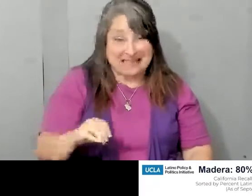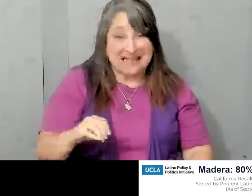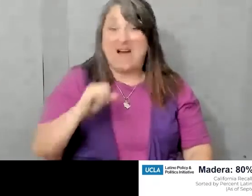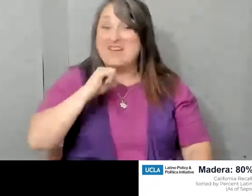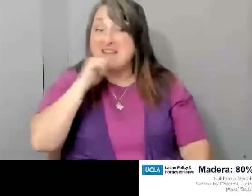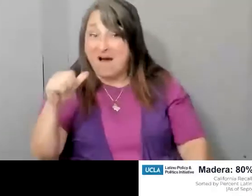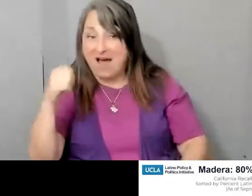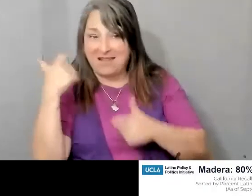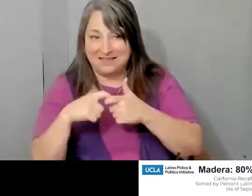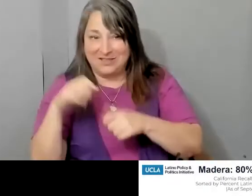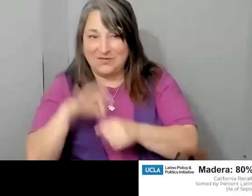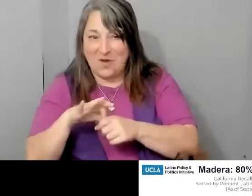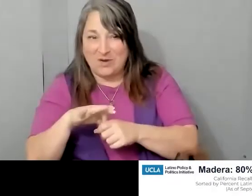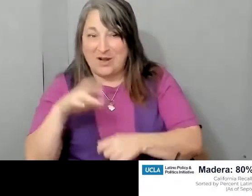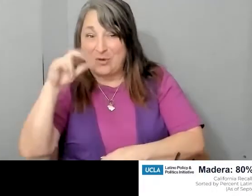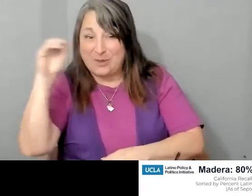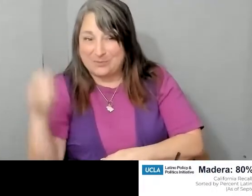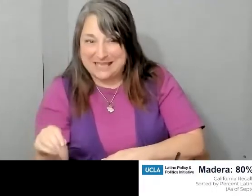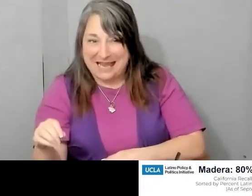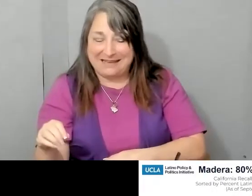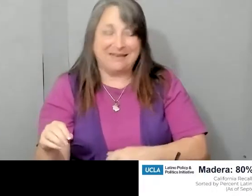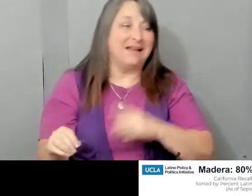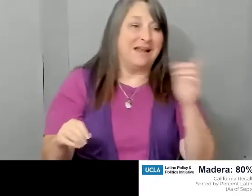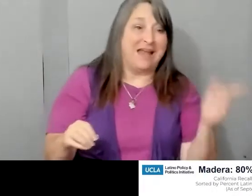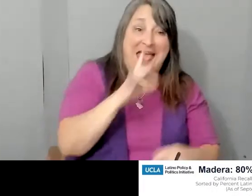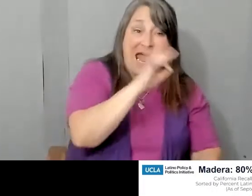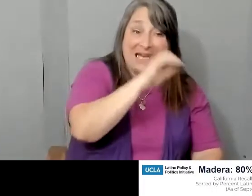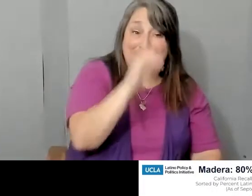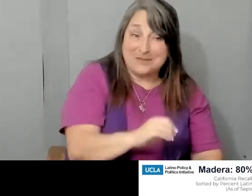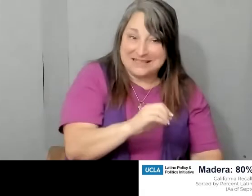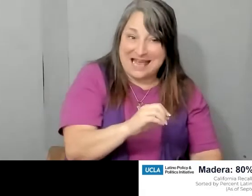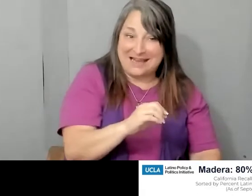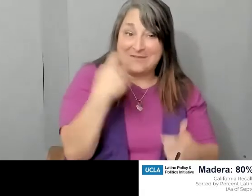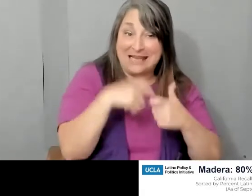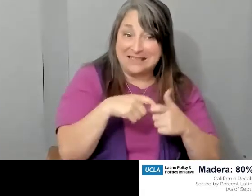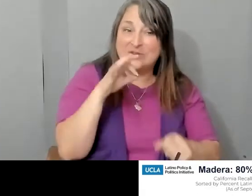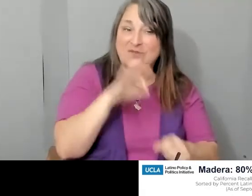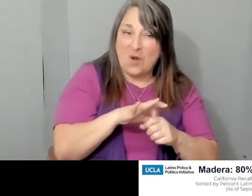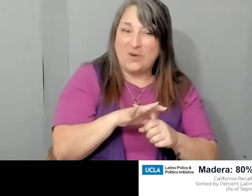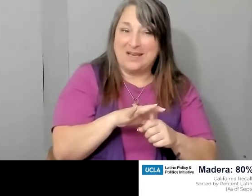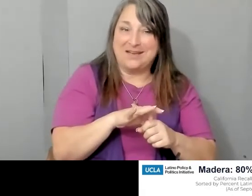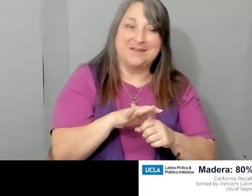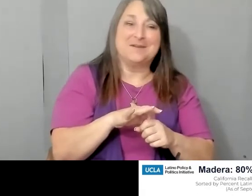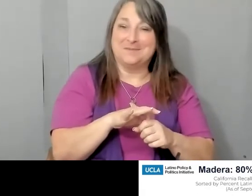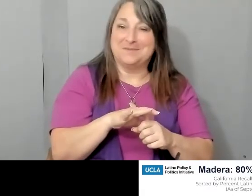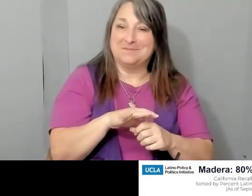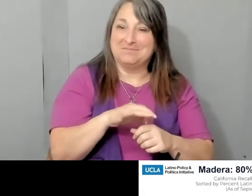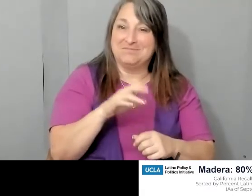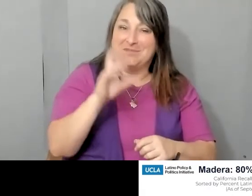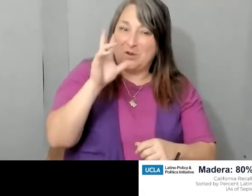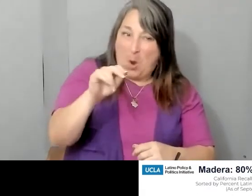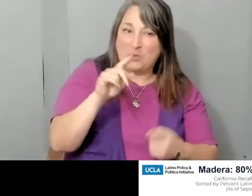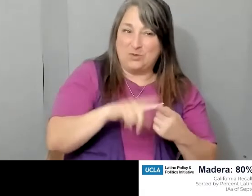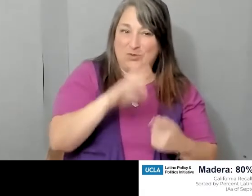Latinos were voting against the recall. And so ultimately, Madera was 61% in favor of recalling Governor